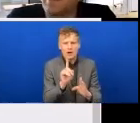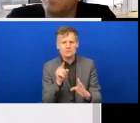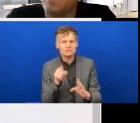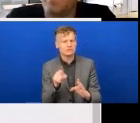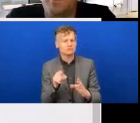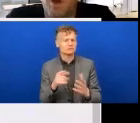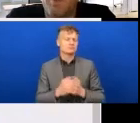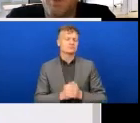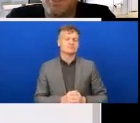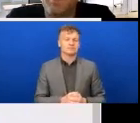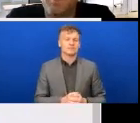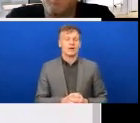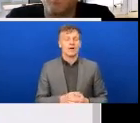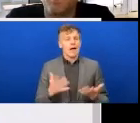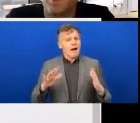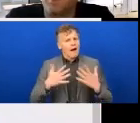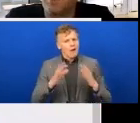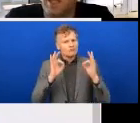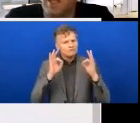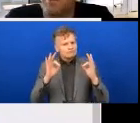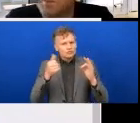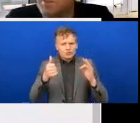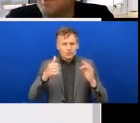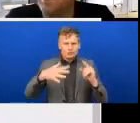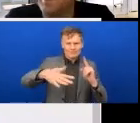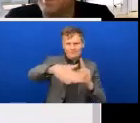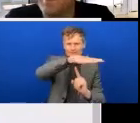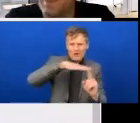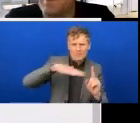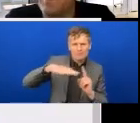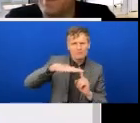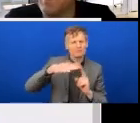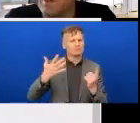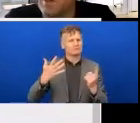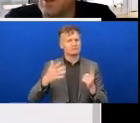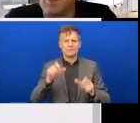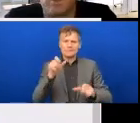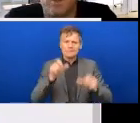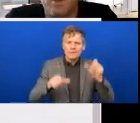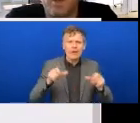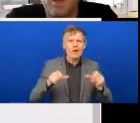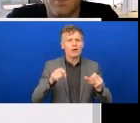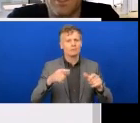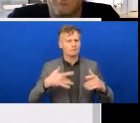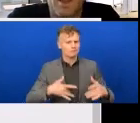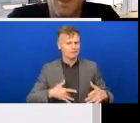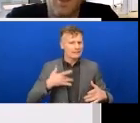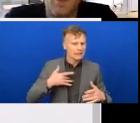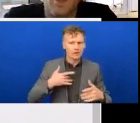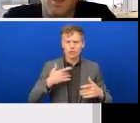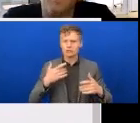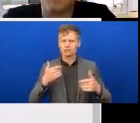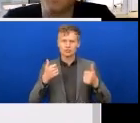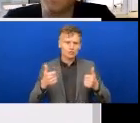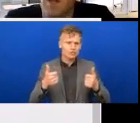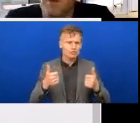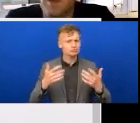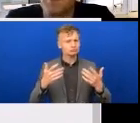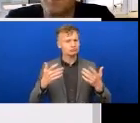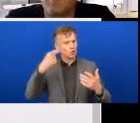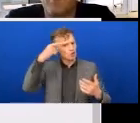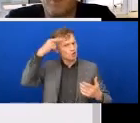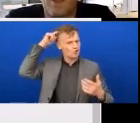create the right environments for people to ensure that they feel and look neuro inclusive, some